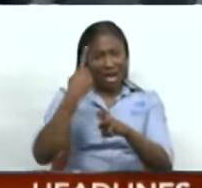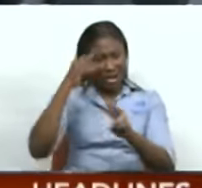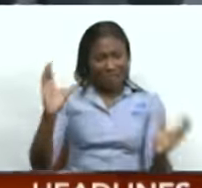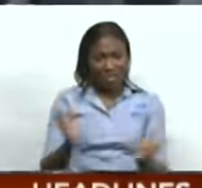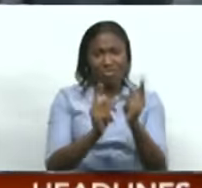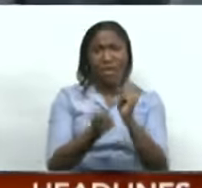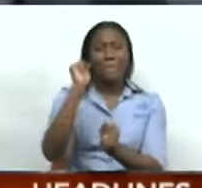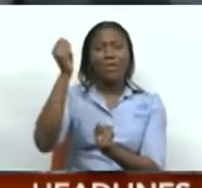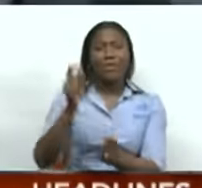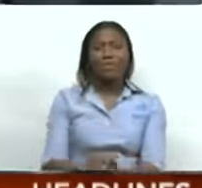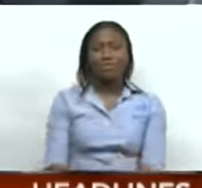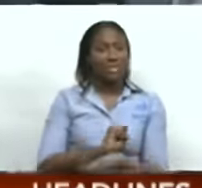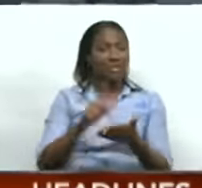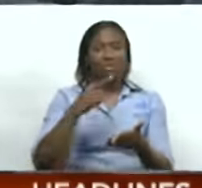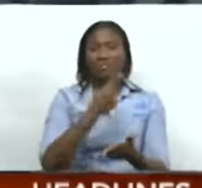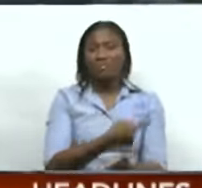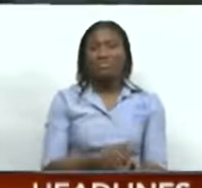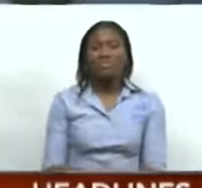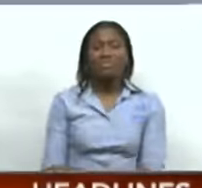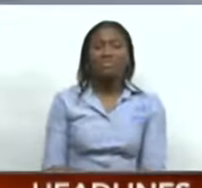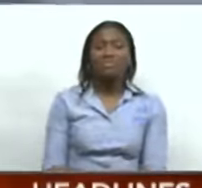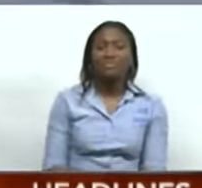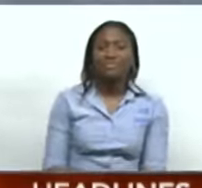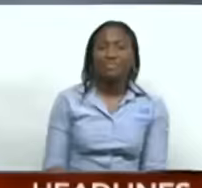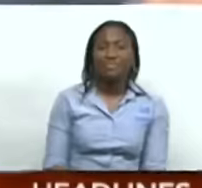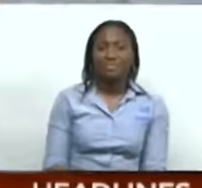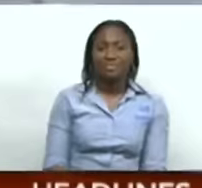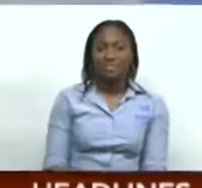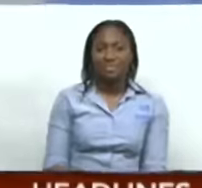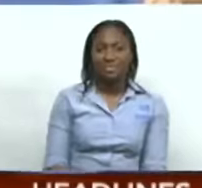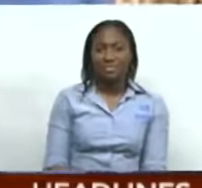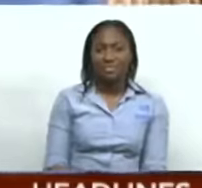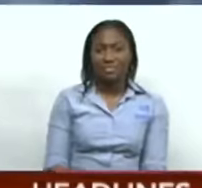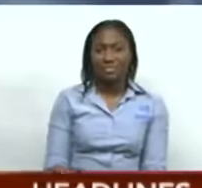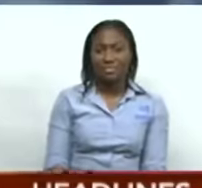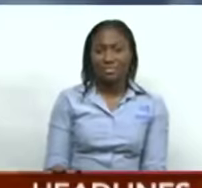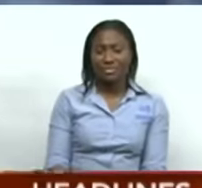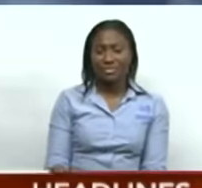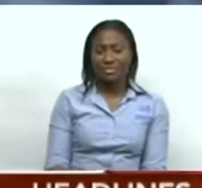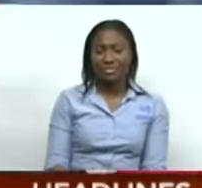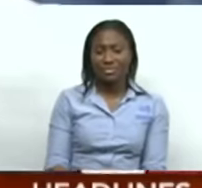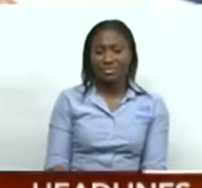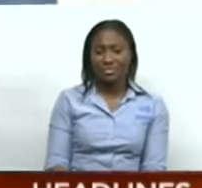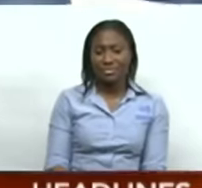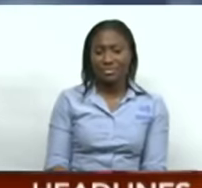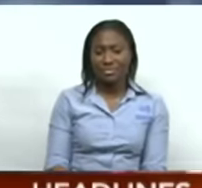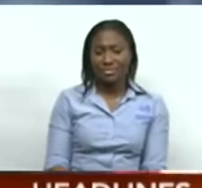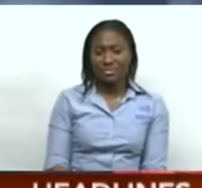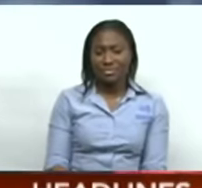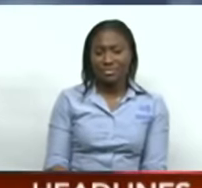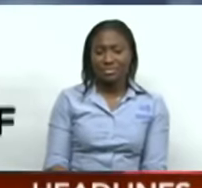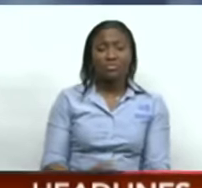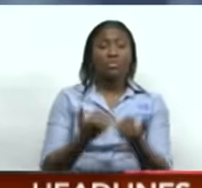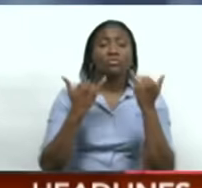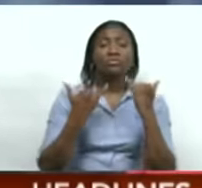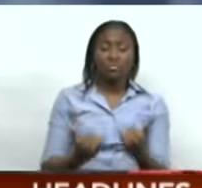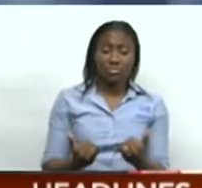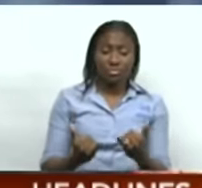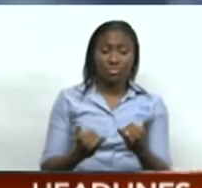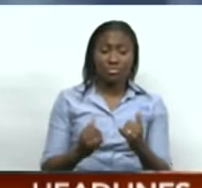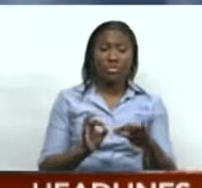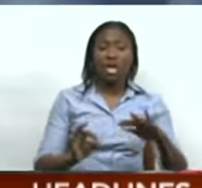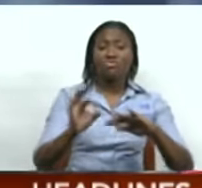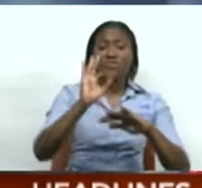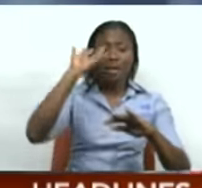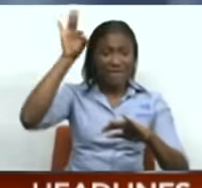Trinidad and Tobago. Thank you. Akash Samaru, CNC3 News. Hi, thank you very much, Akash. Now, the Caribbean Federation of